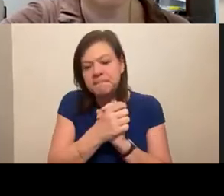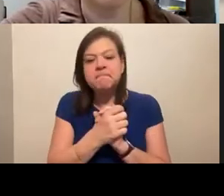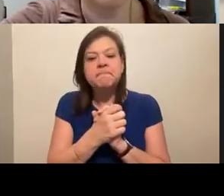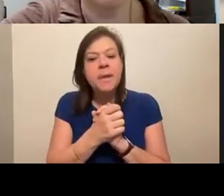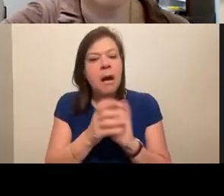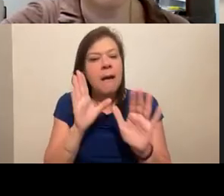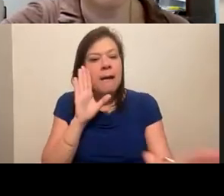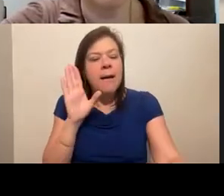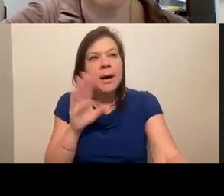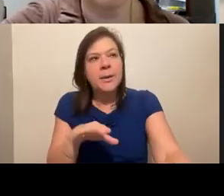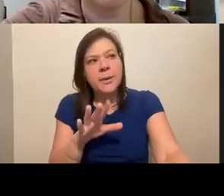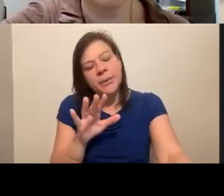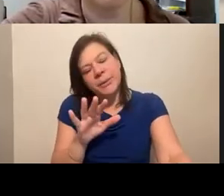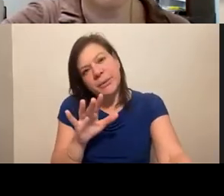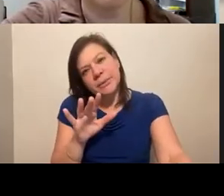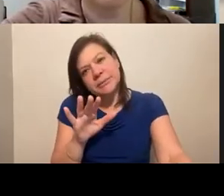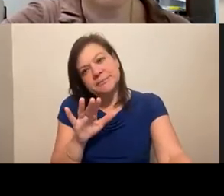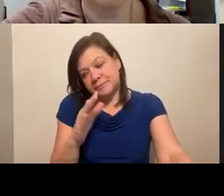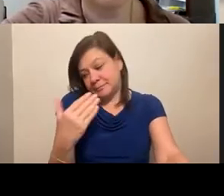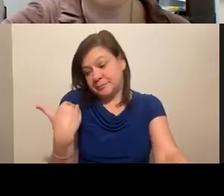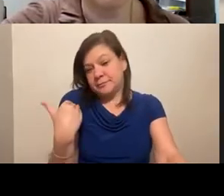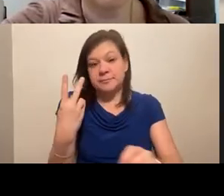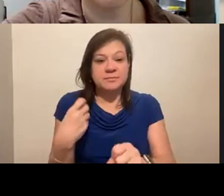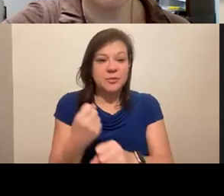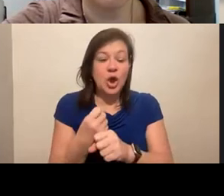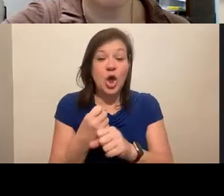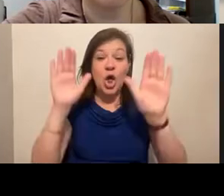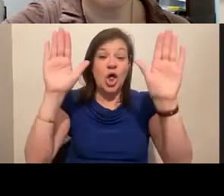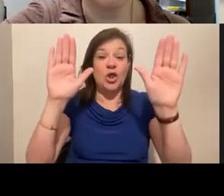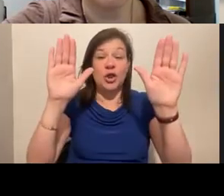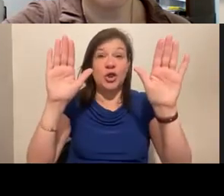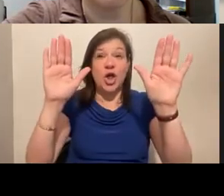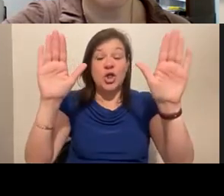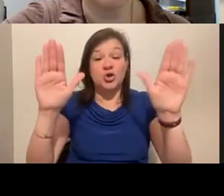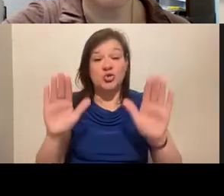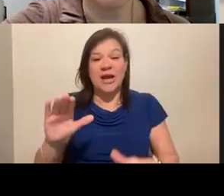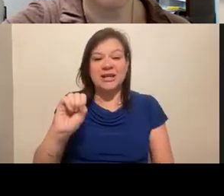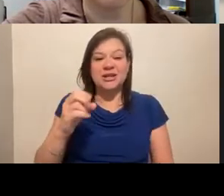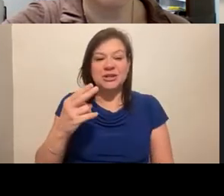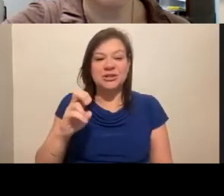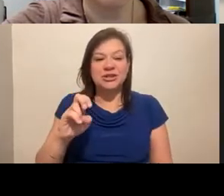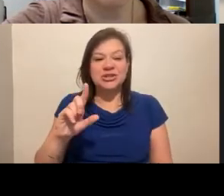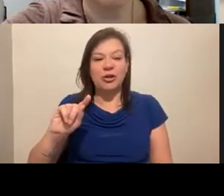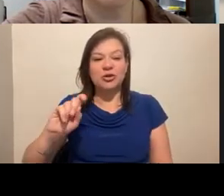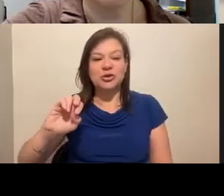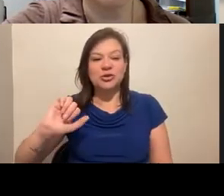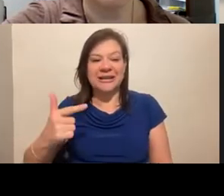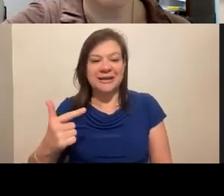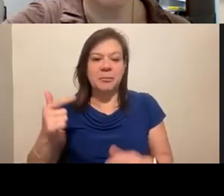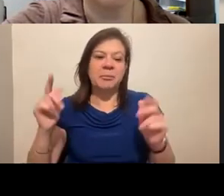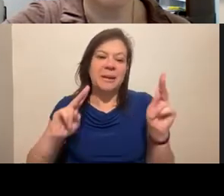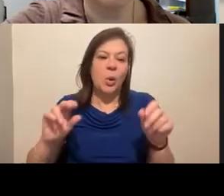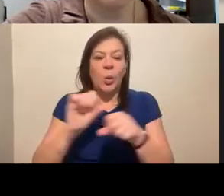do know that the, you know, the last two years, the great sheltering, so many people working remotely, a lot of